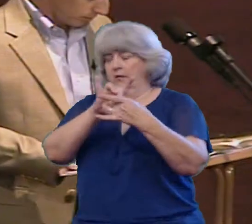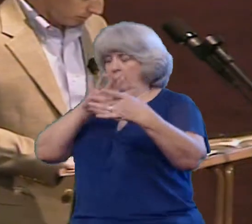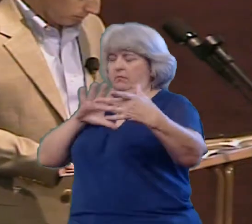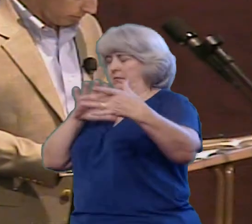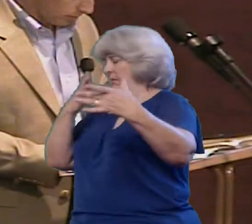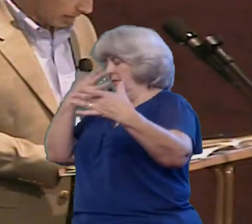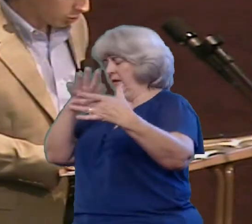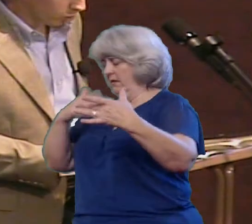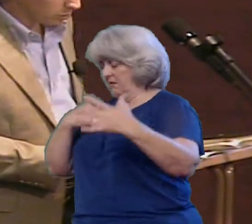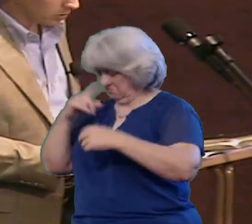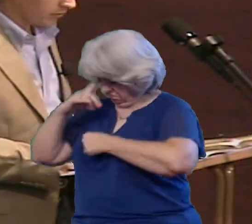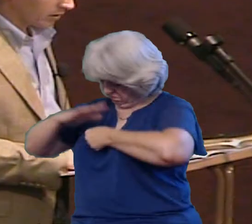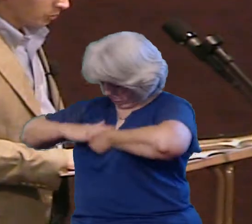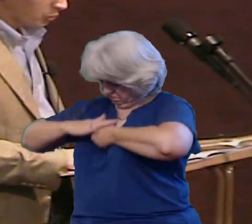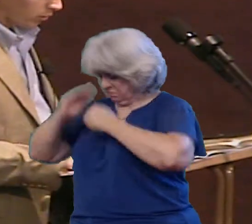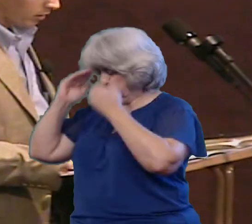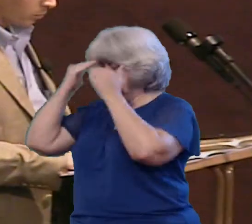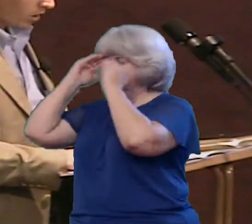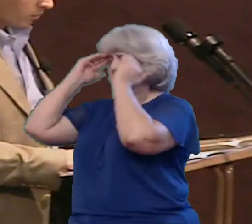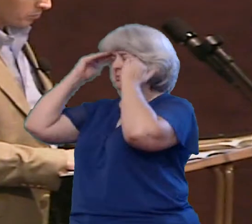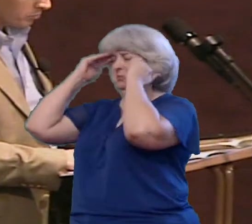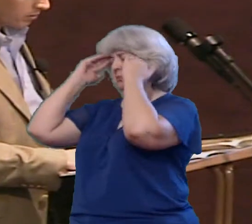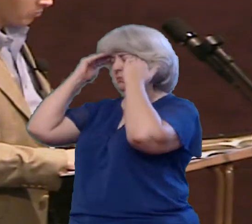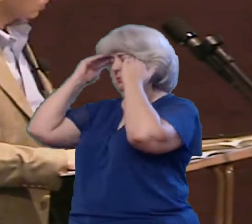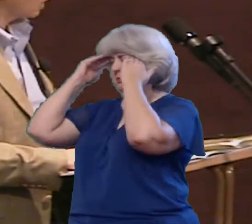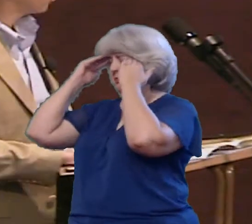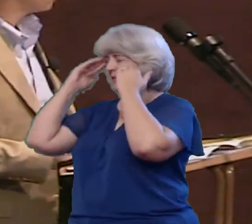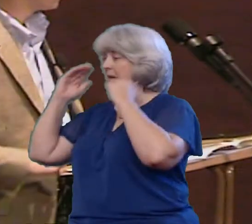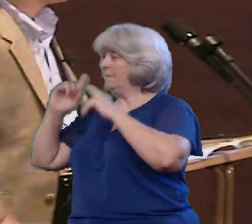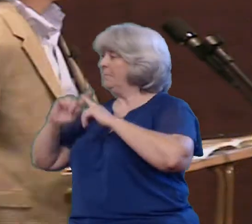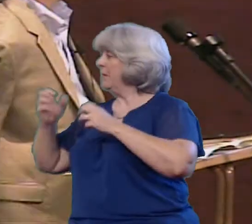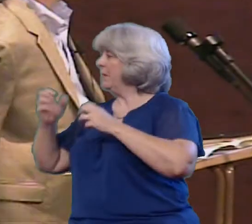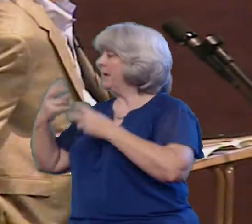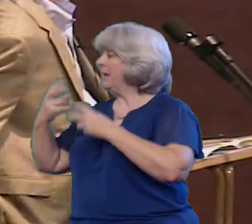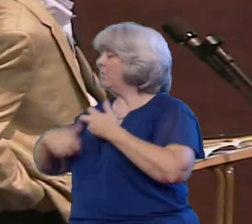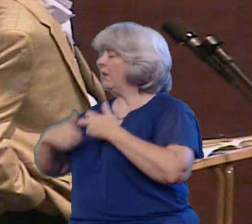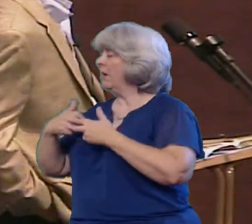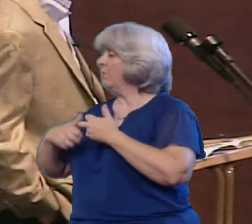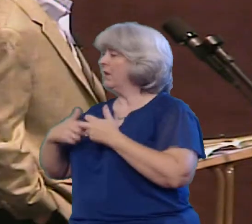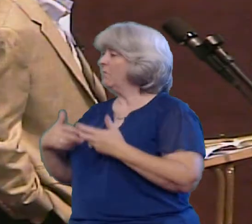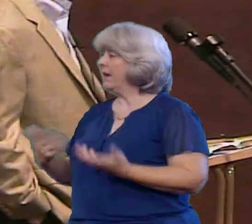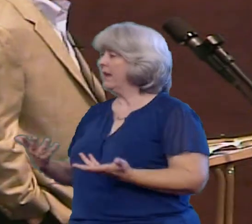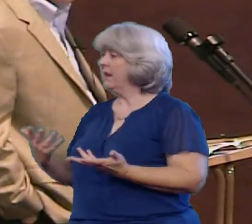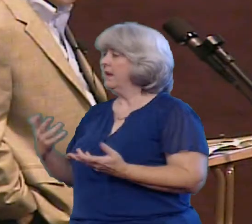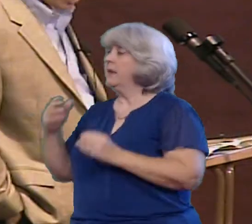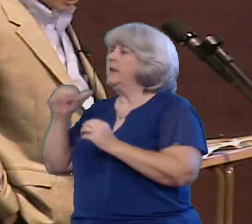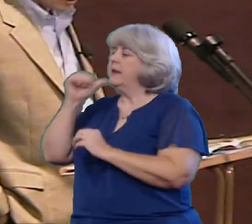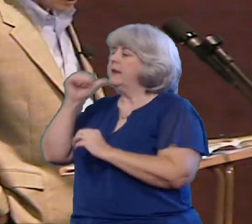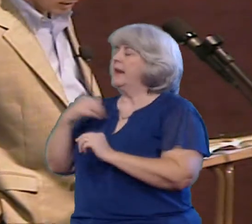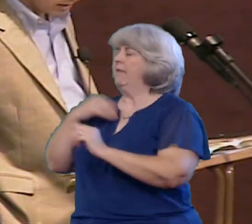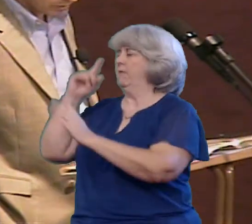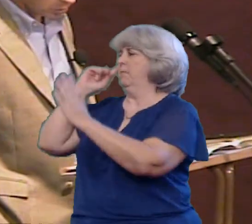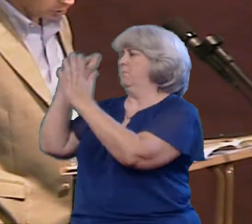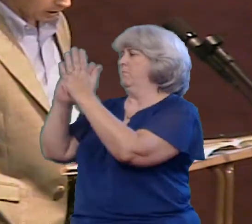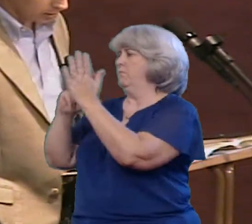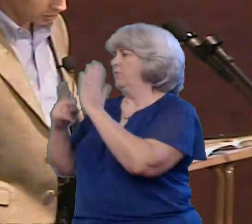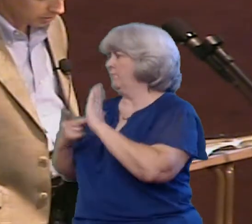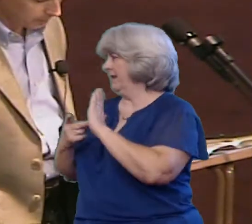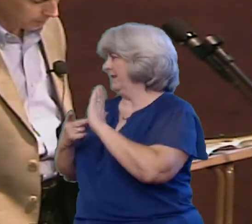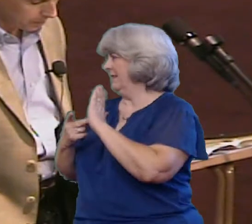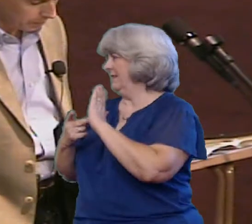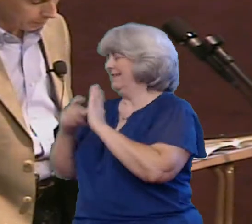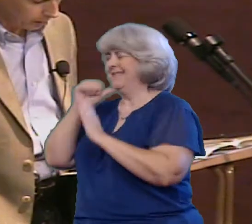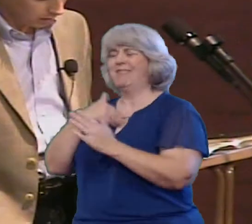But I truly believe the majority of the problems stem from a lack of purpose A lack of understanding and a lack of communication